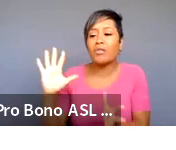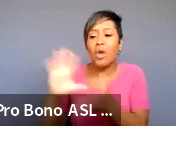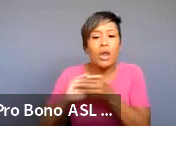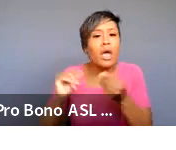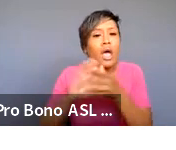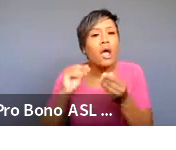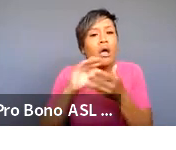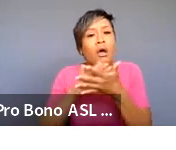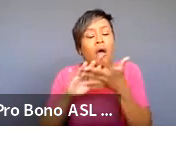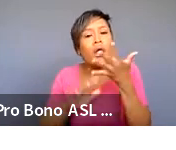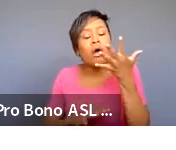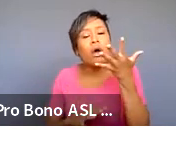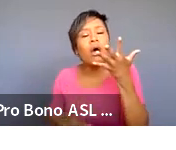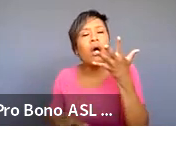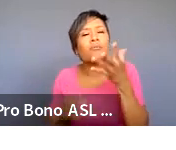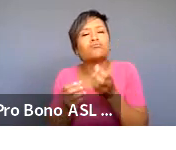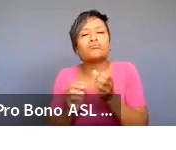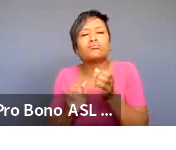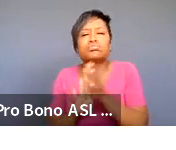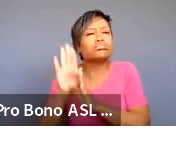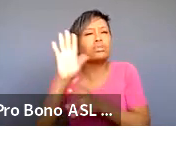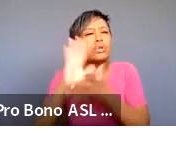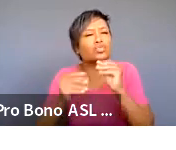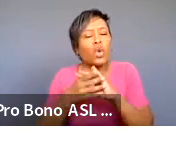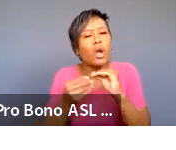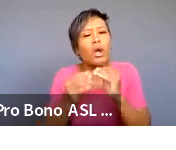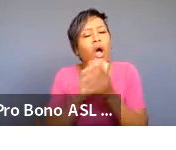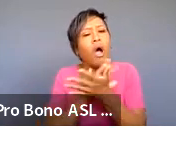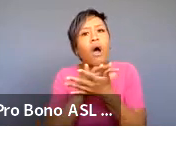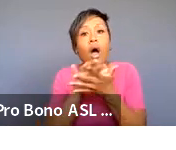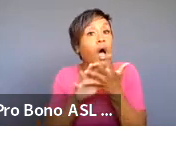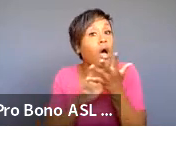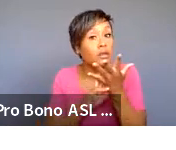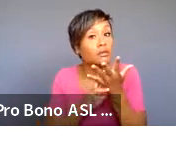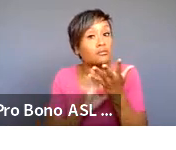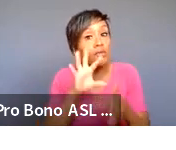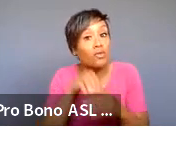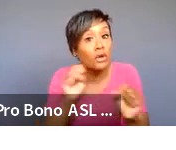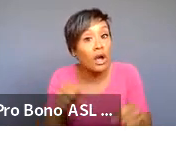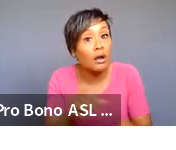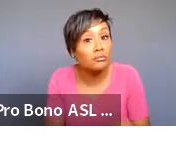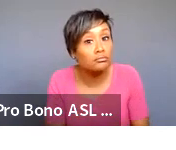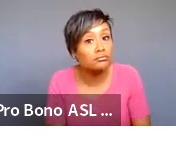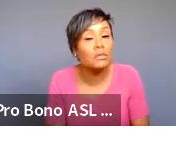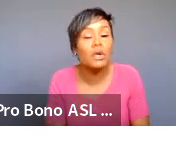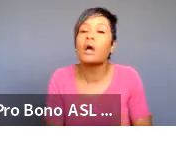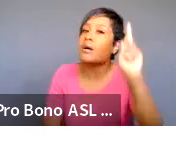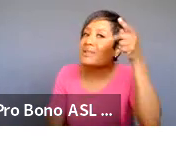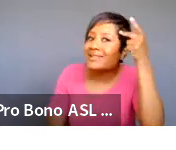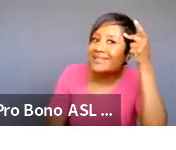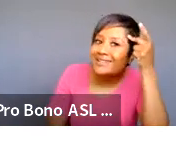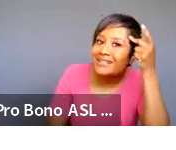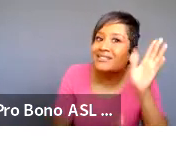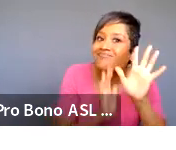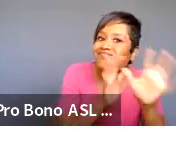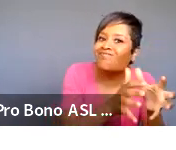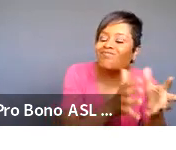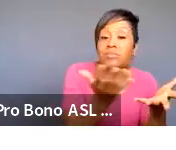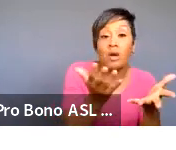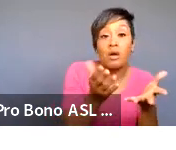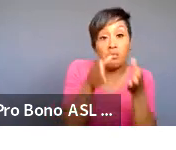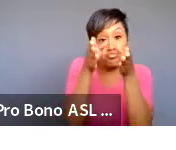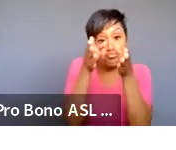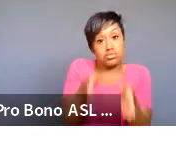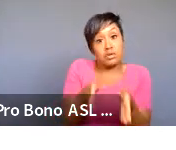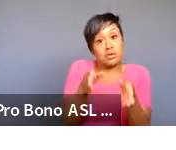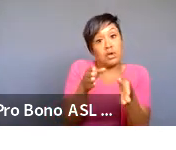fuel that story like all of these things can be involved the the political body right as a person of